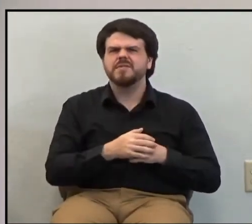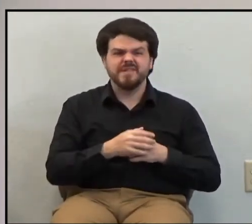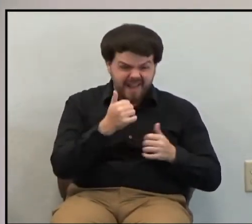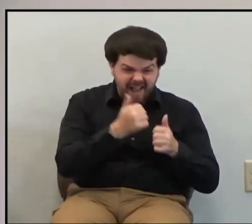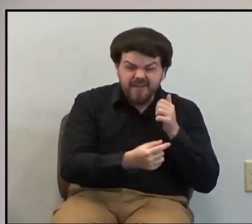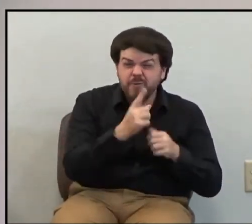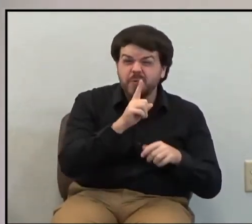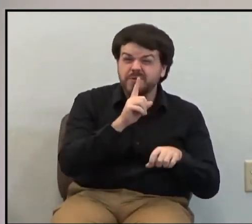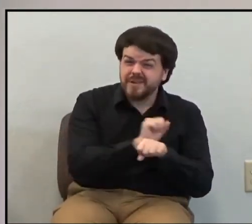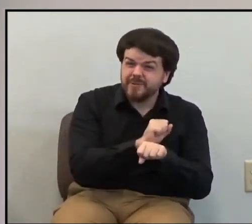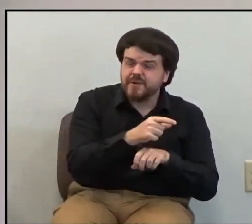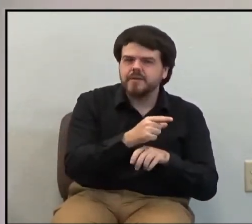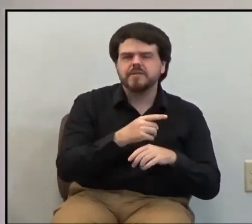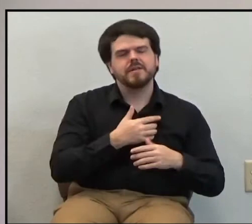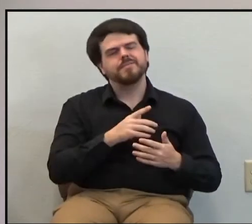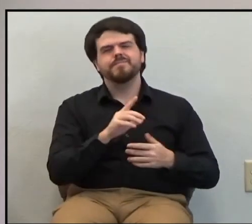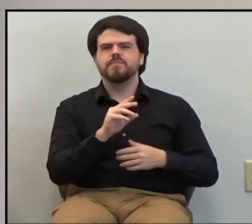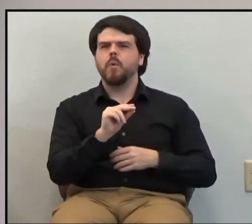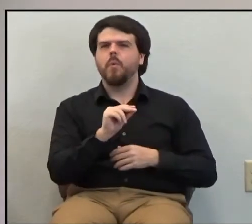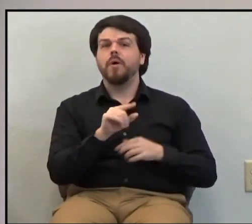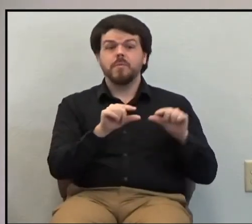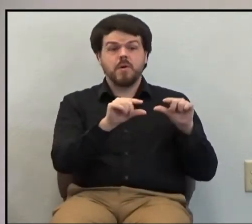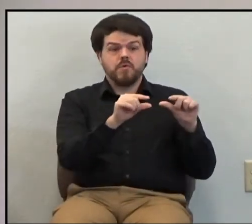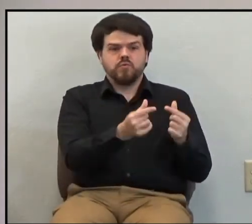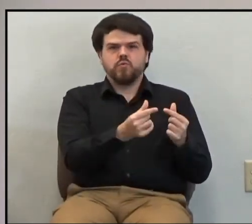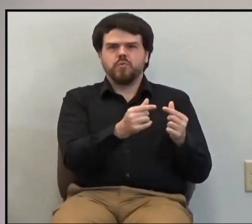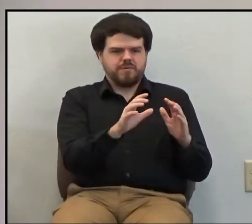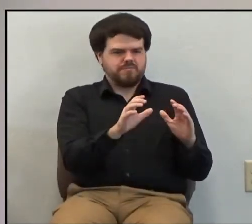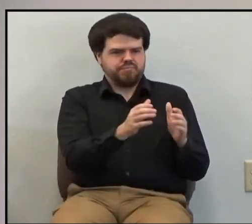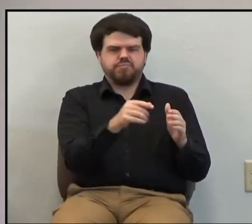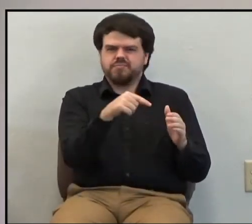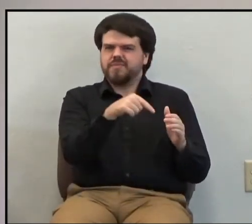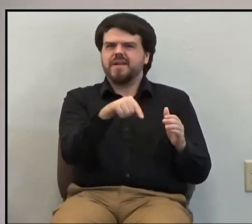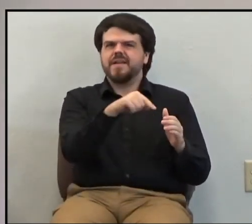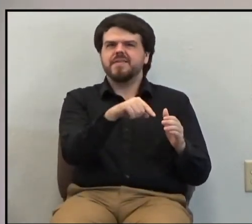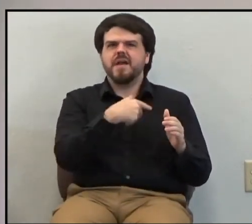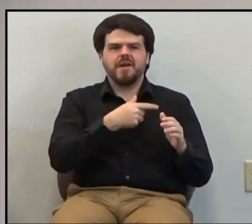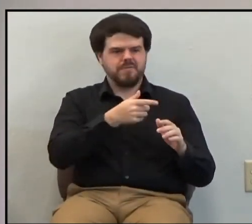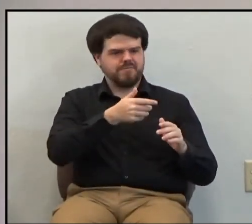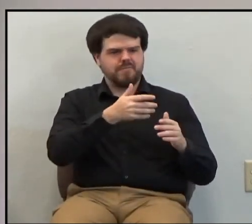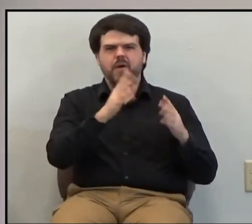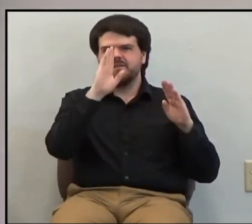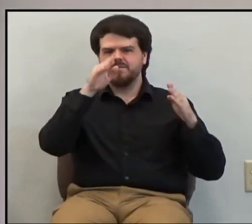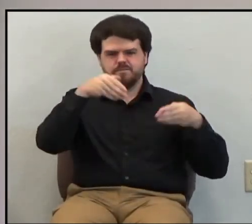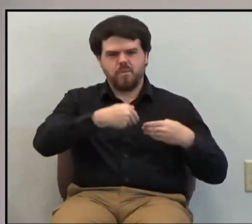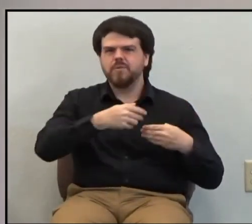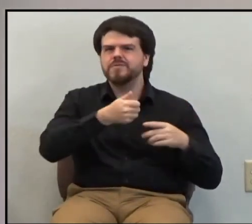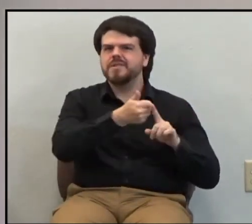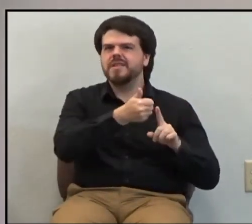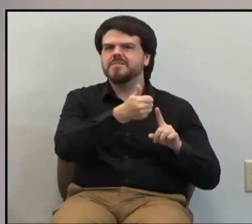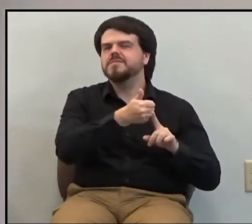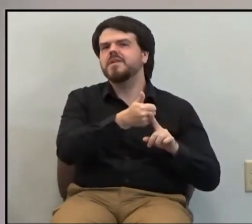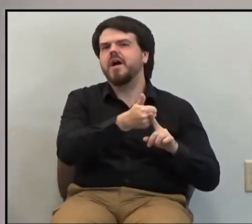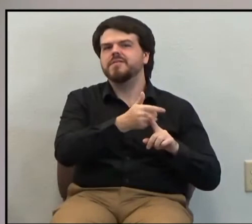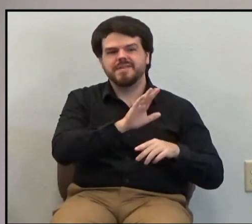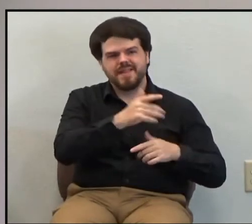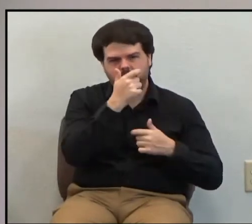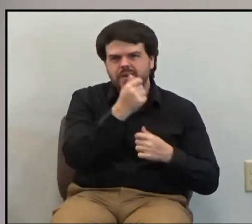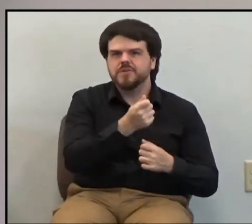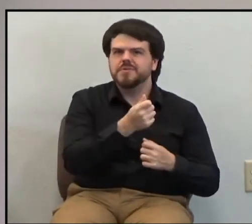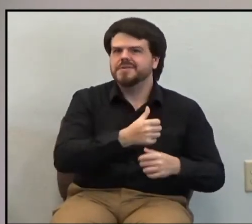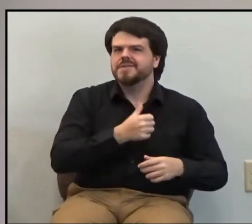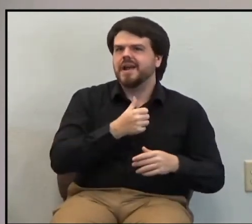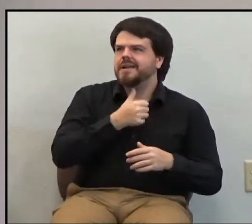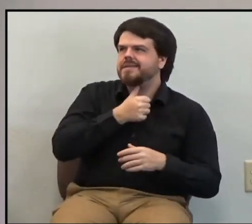literally, but it was a group of people, and of this group, they all were looking out for their own personal interests, not those of